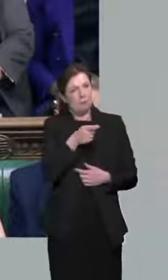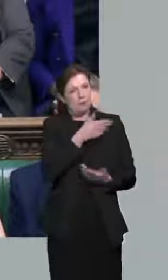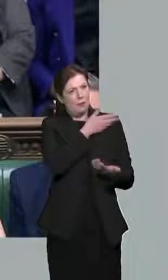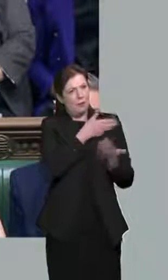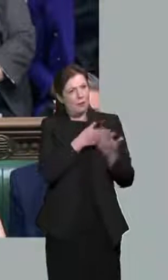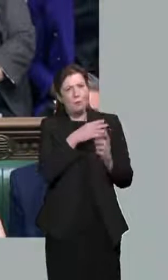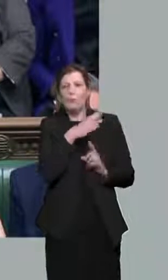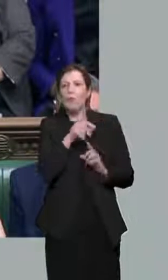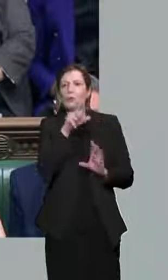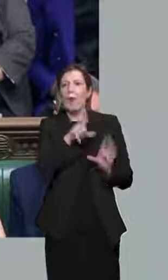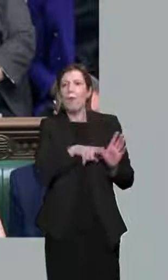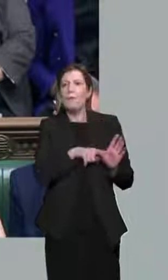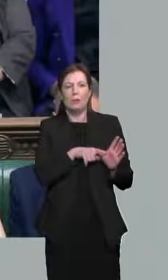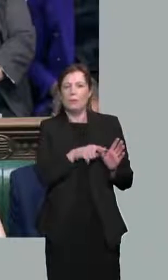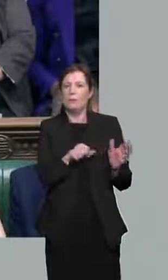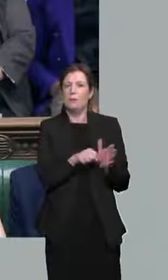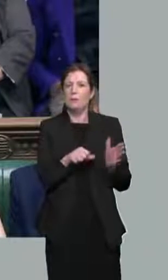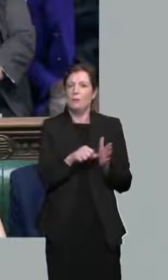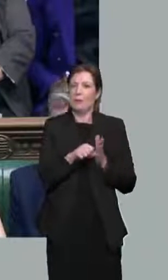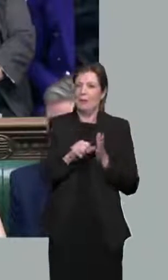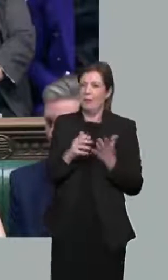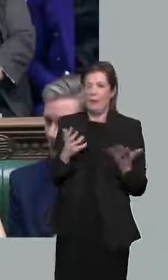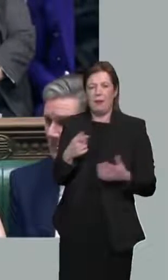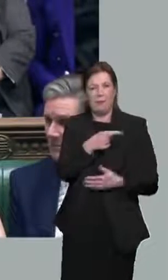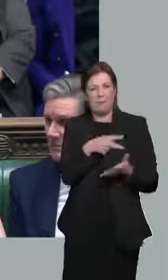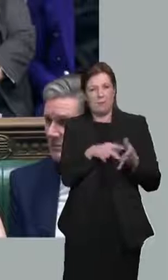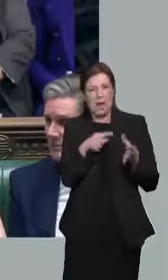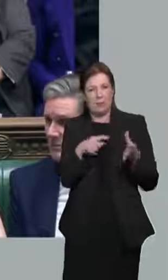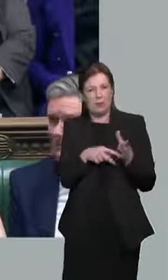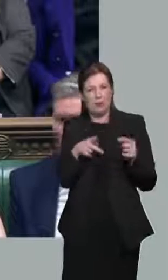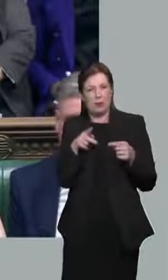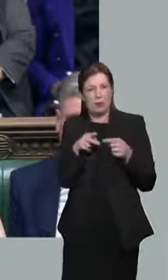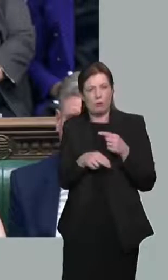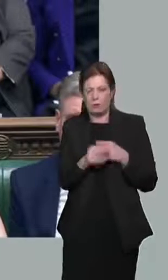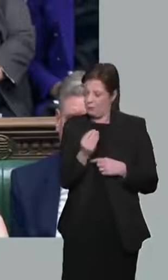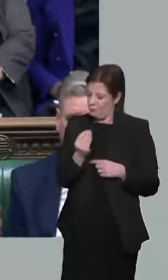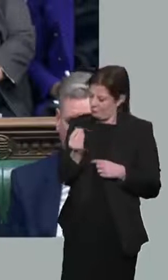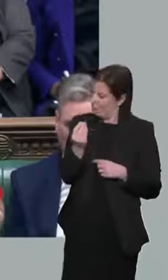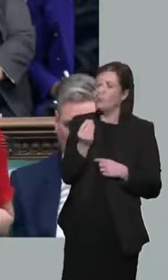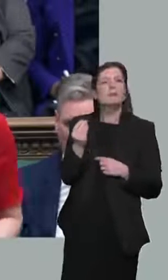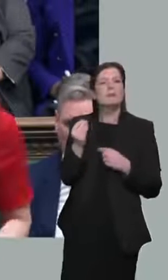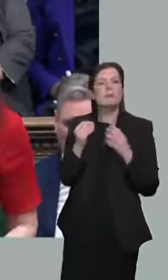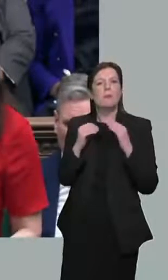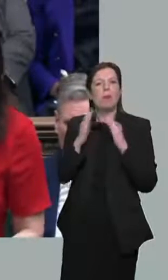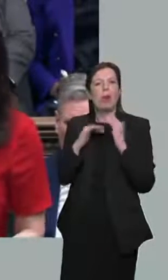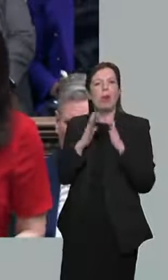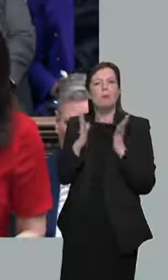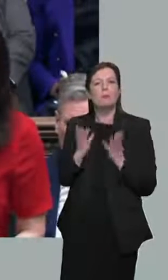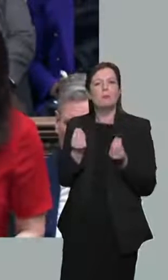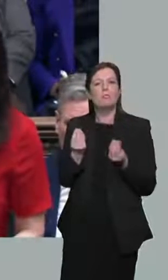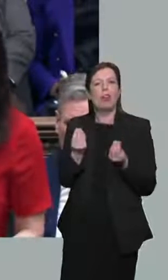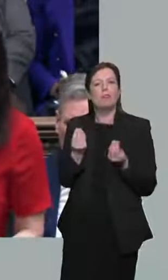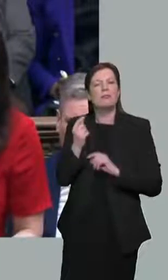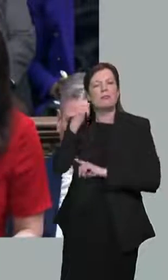failure on energy efficiency and announces a VAT cut on building materials. This is wholly inadequate.